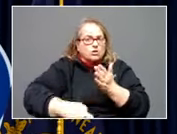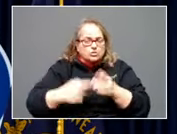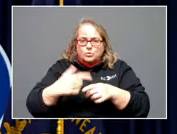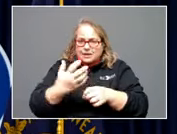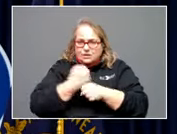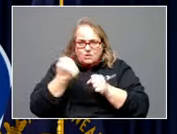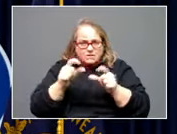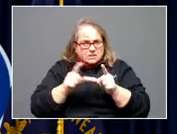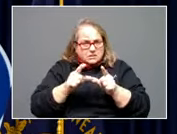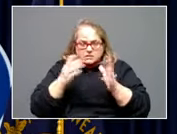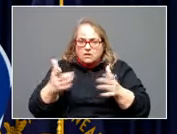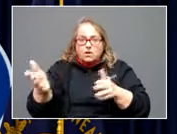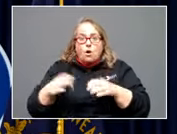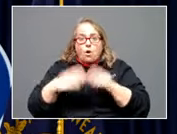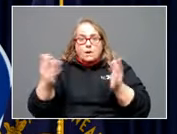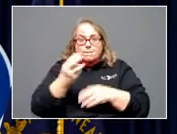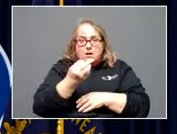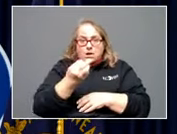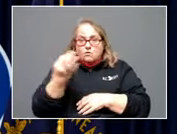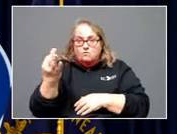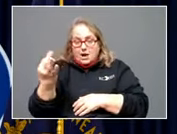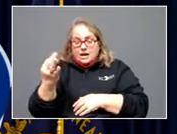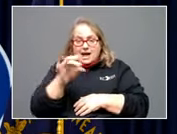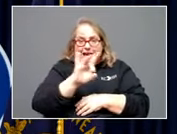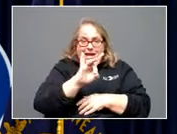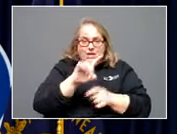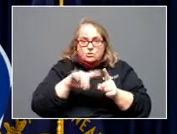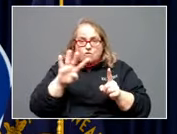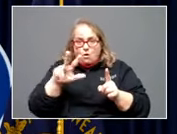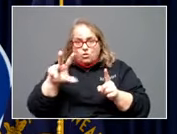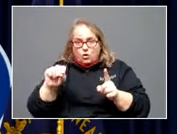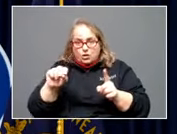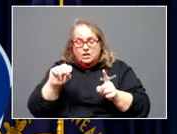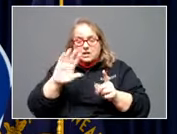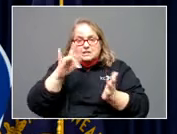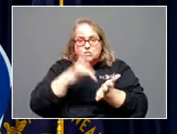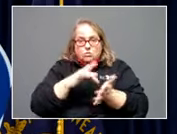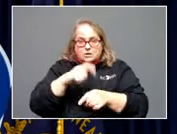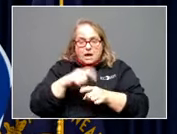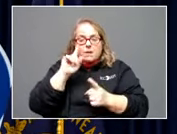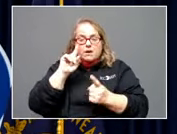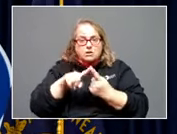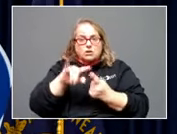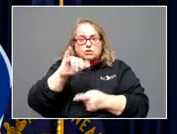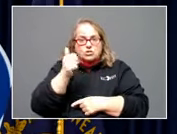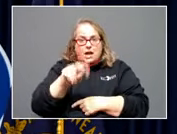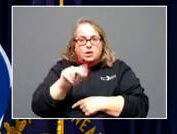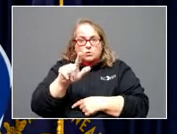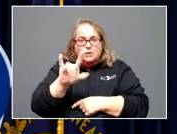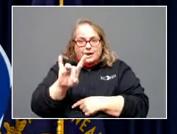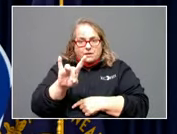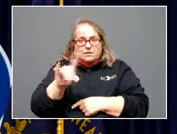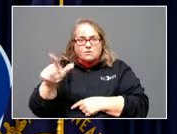Monday through Friday, 8 a.m. to 4.30 p.m. Central Time, at least through January 28th. We're working to set one up in